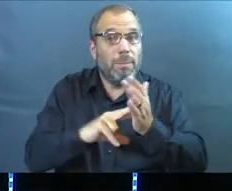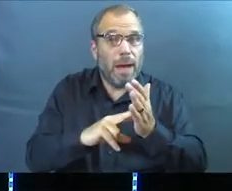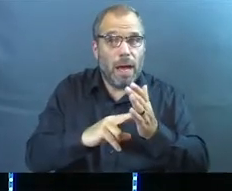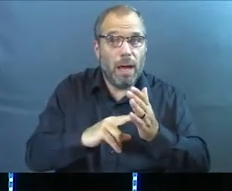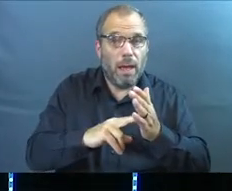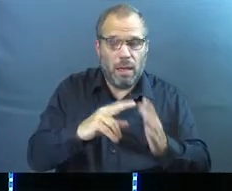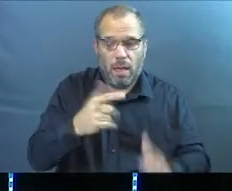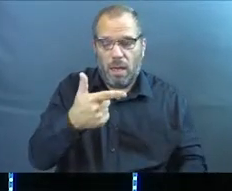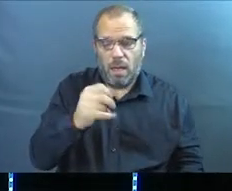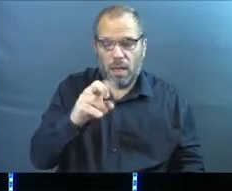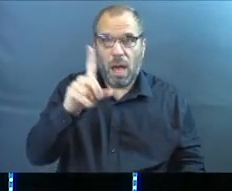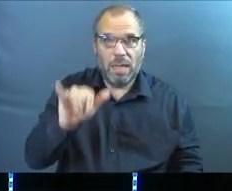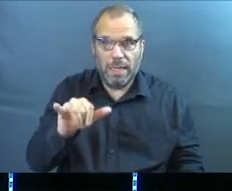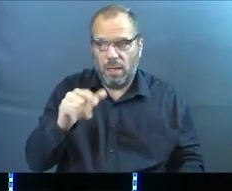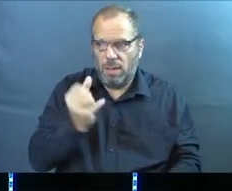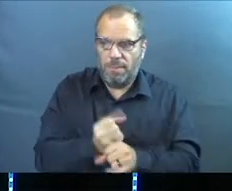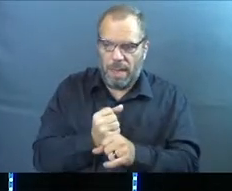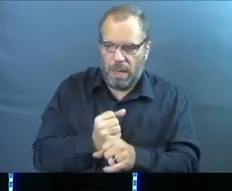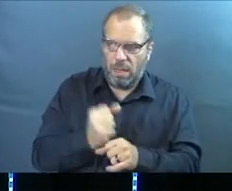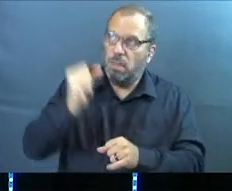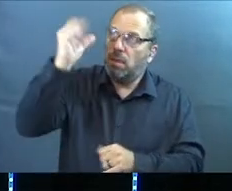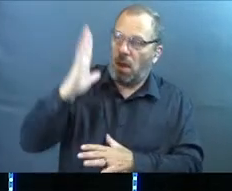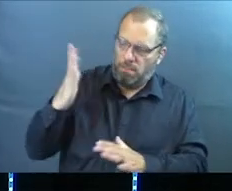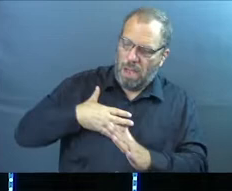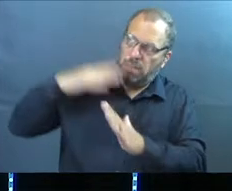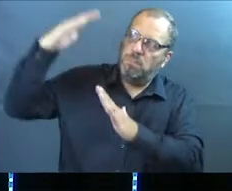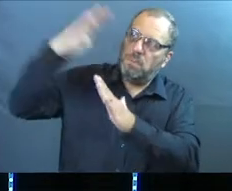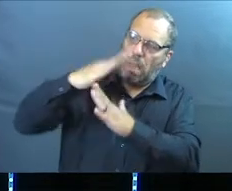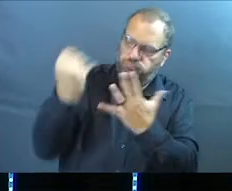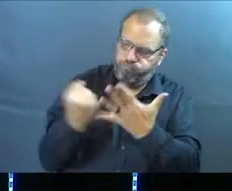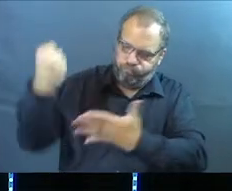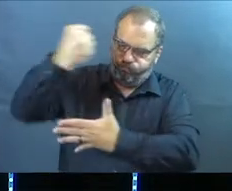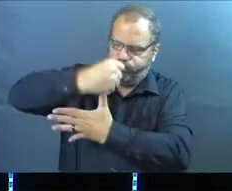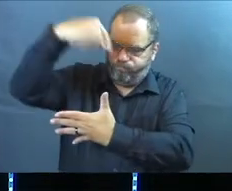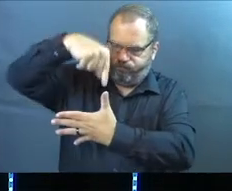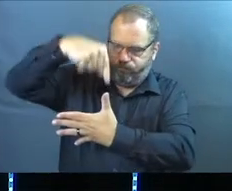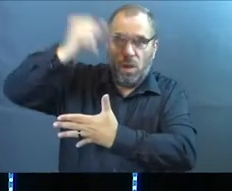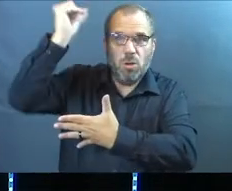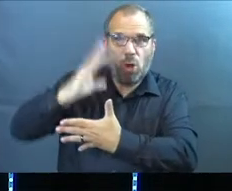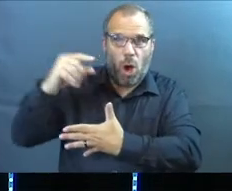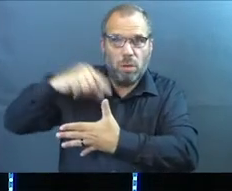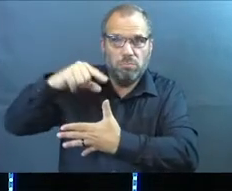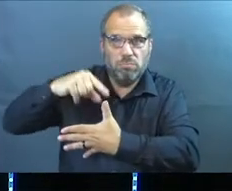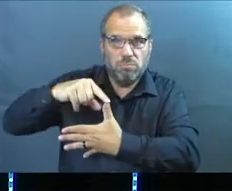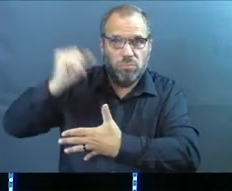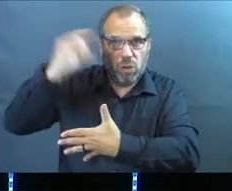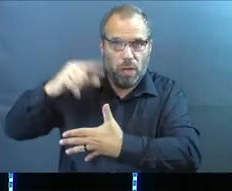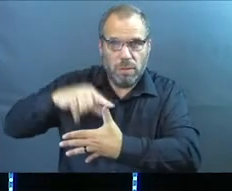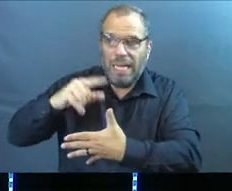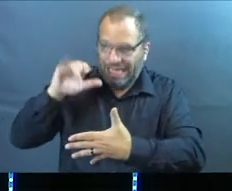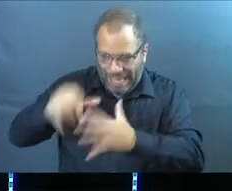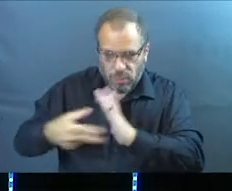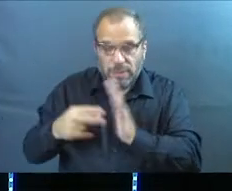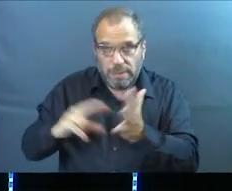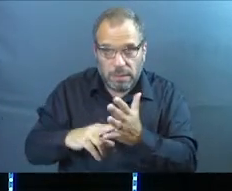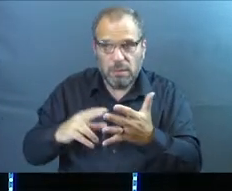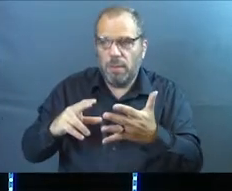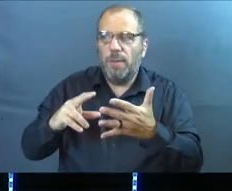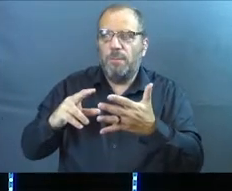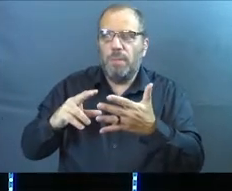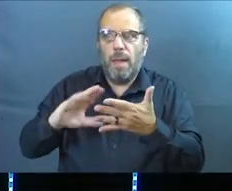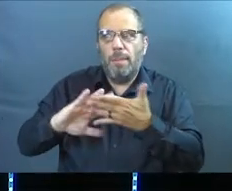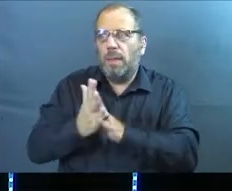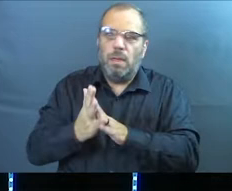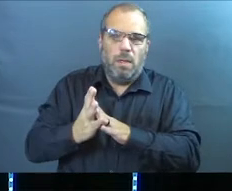what I mean is someone who makes God their top priority, one who lives out the way of Jesus. That's what it's talking about there.